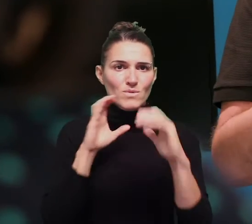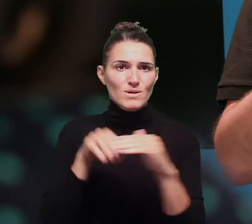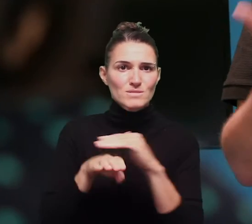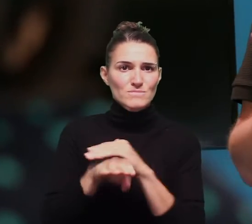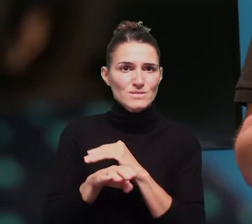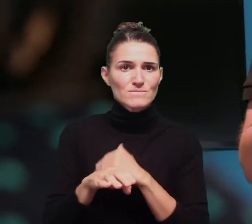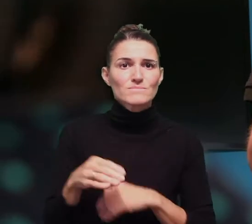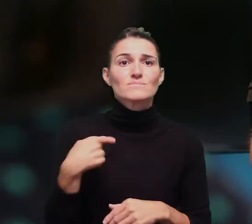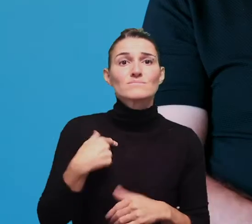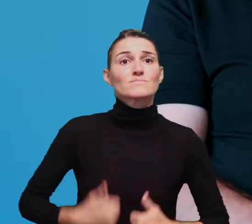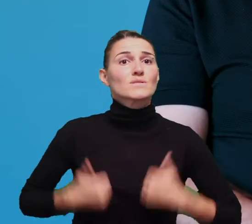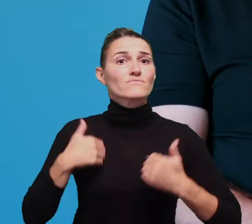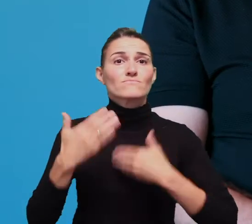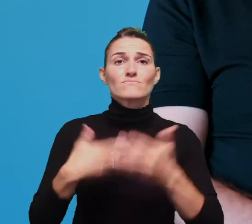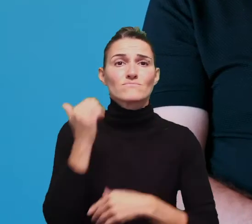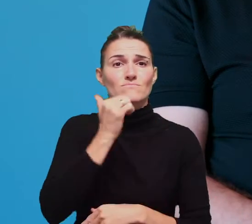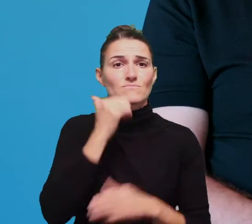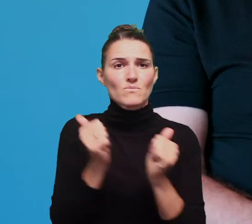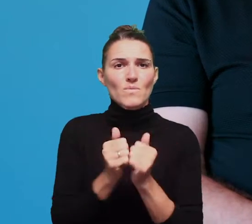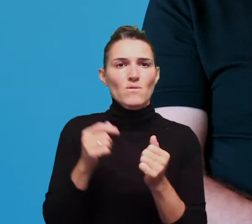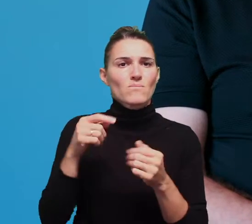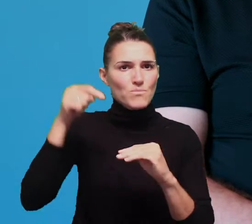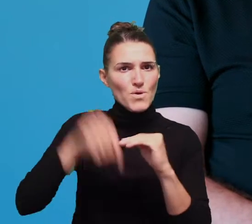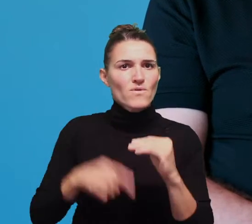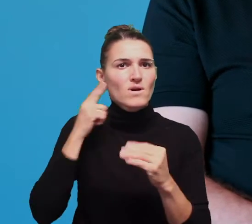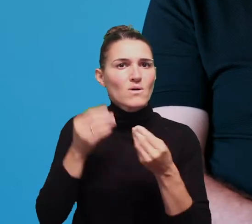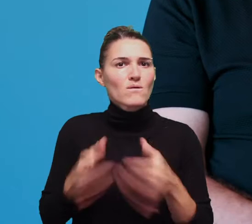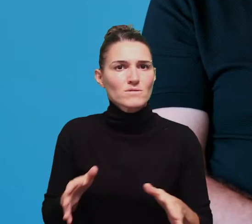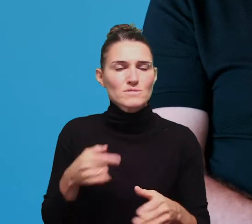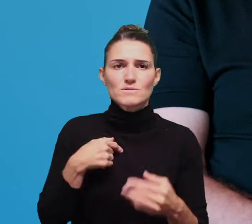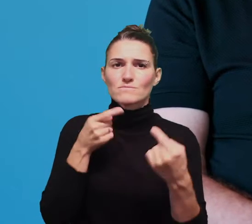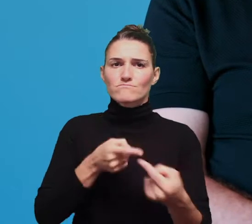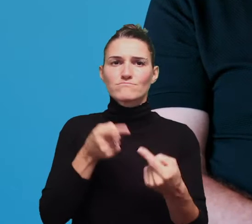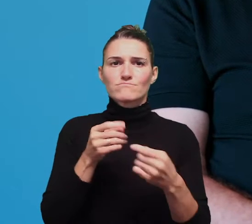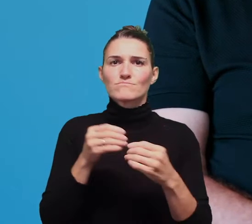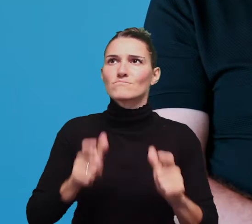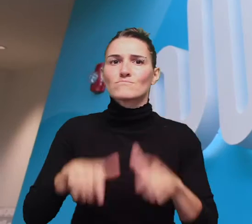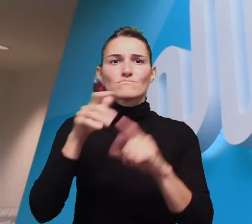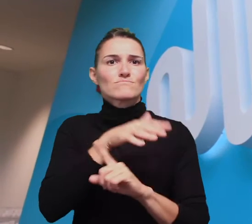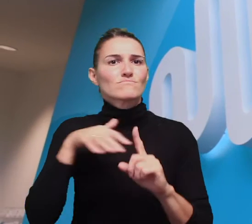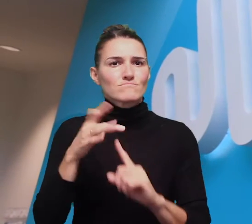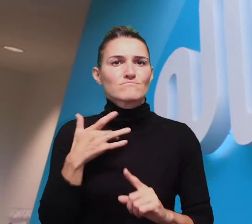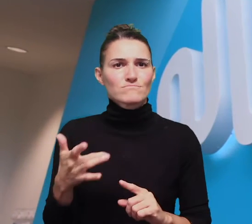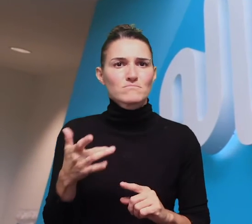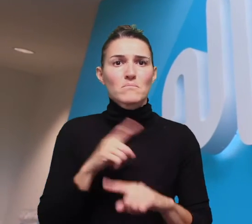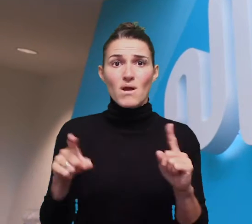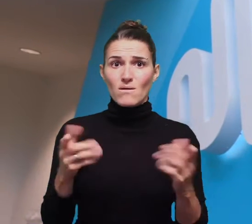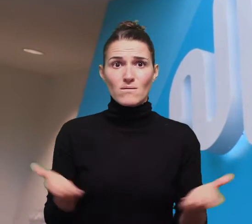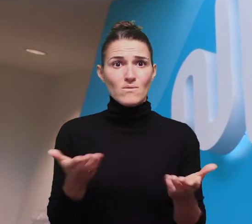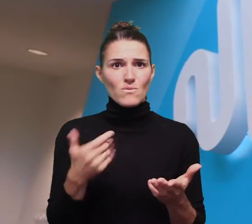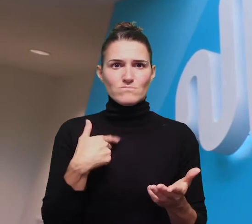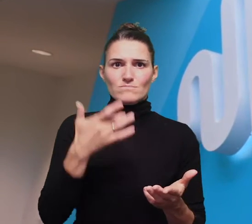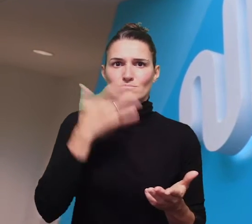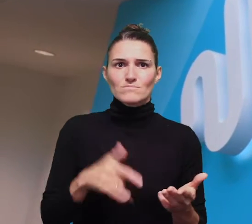Communication Accessibility. Living with profound hearing loss in my day-to-day life, I really struggle in the built-in environment. However, in my work life,